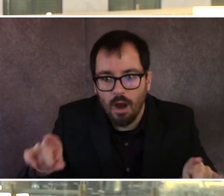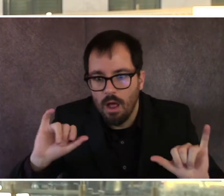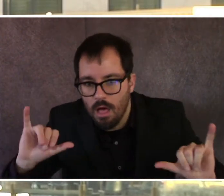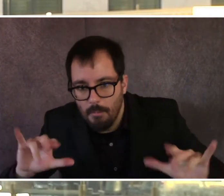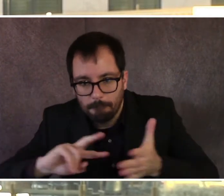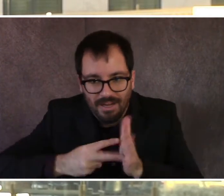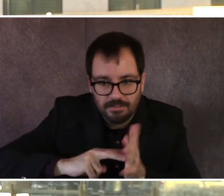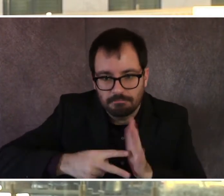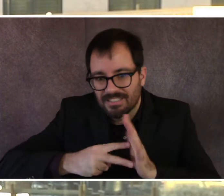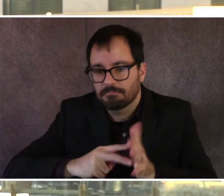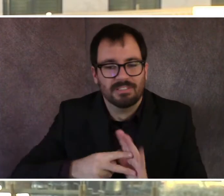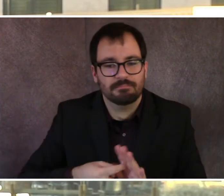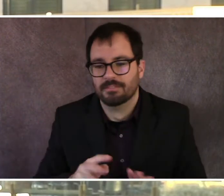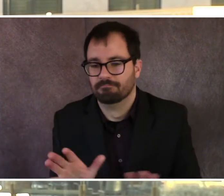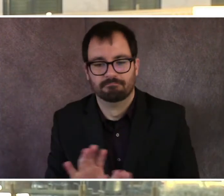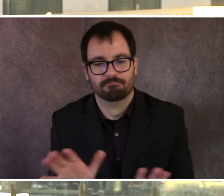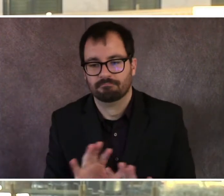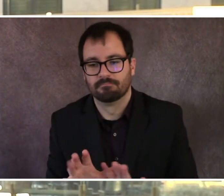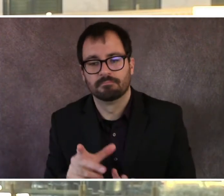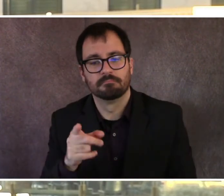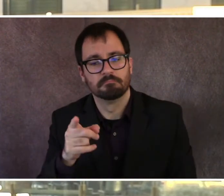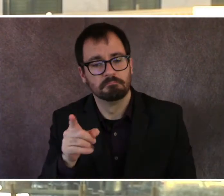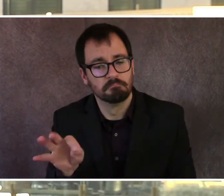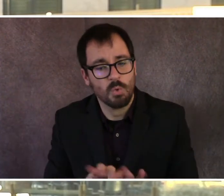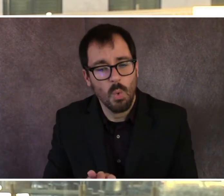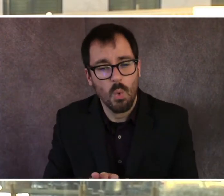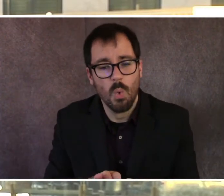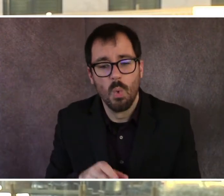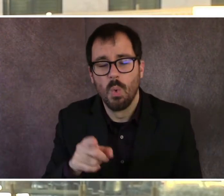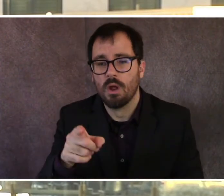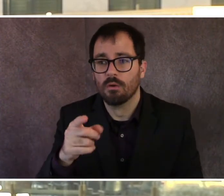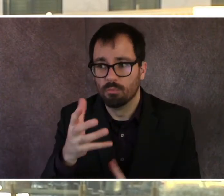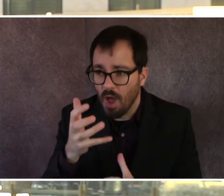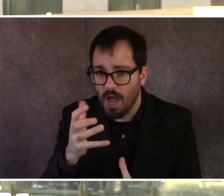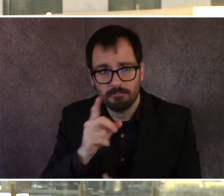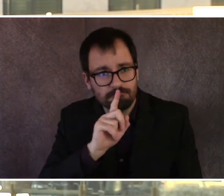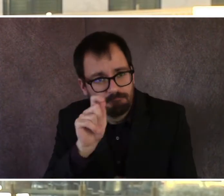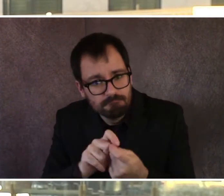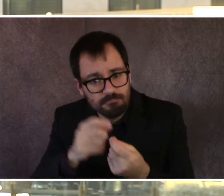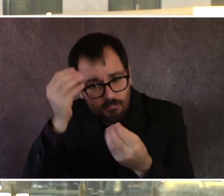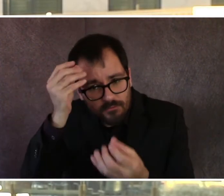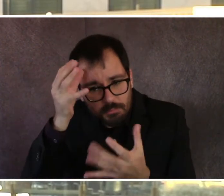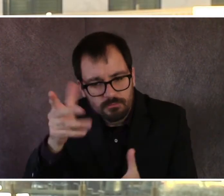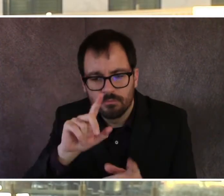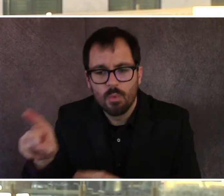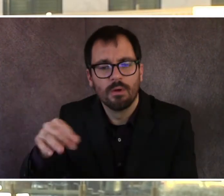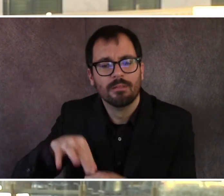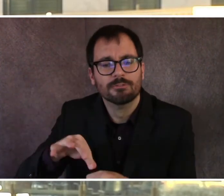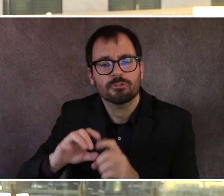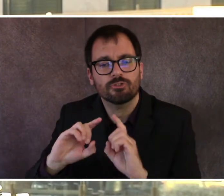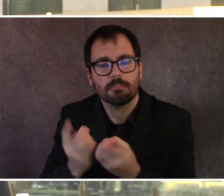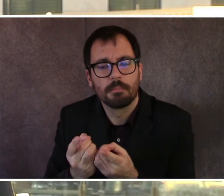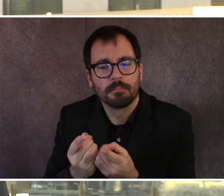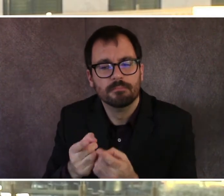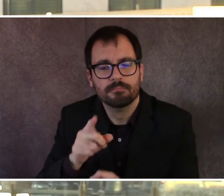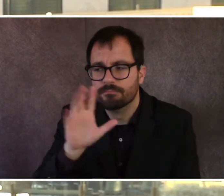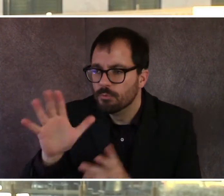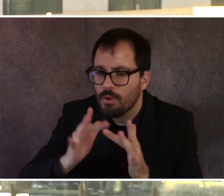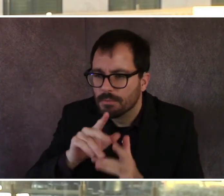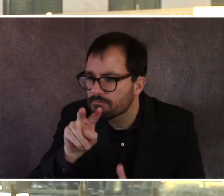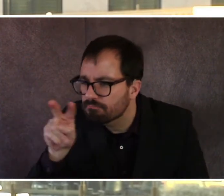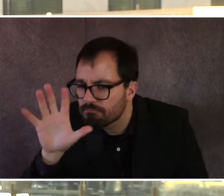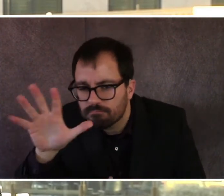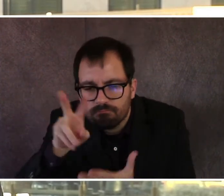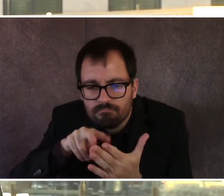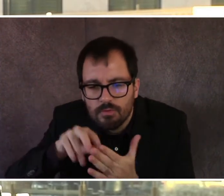if you have want to find information about what's happening in other states and other elective election departments, I would suggest you go on the website and you Google, learn what